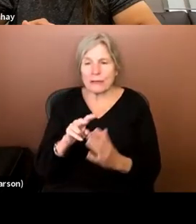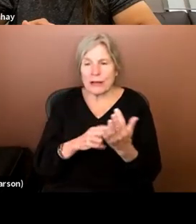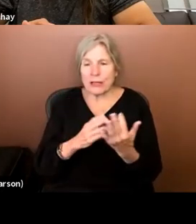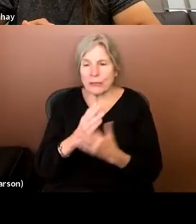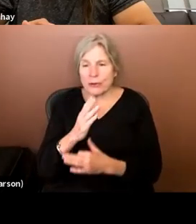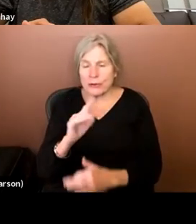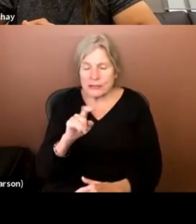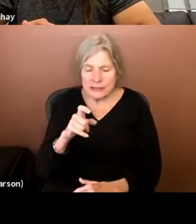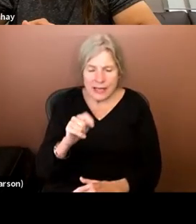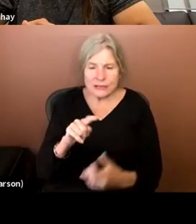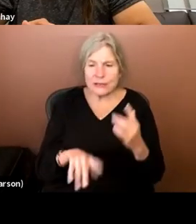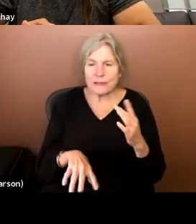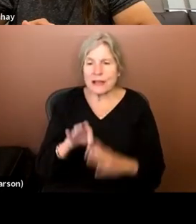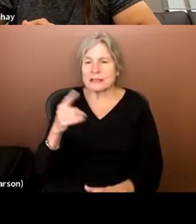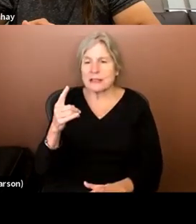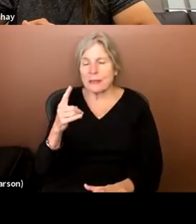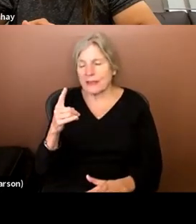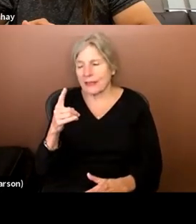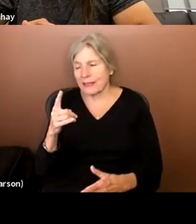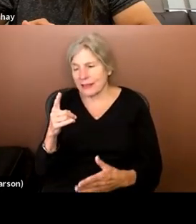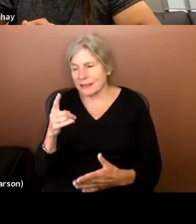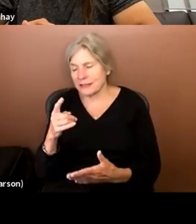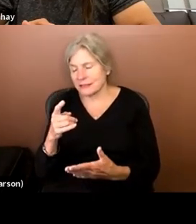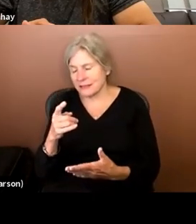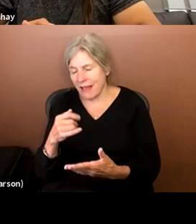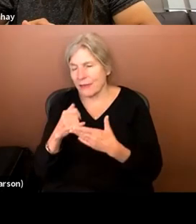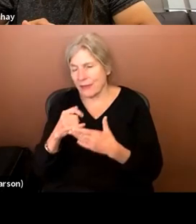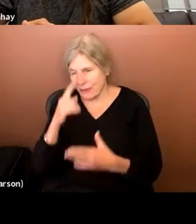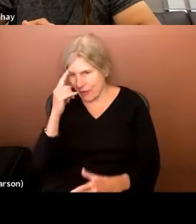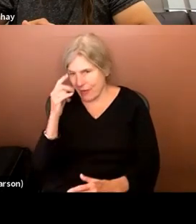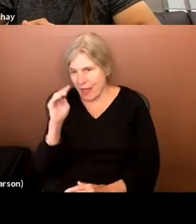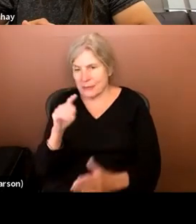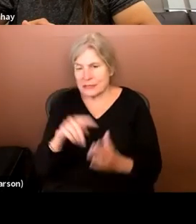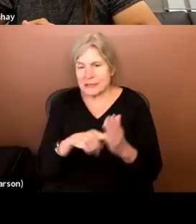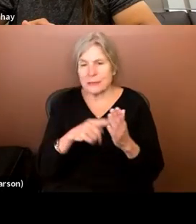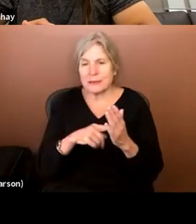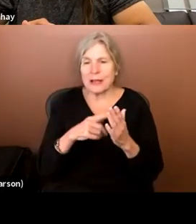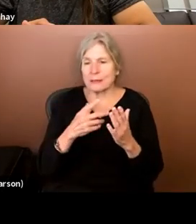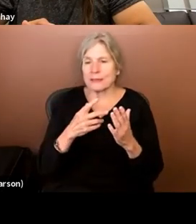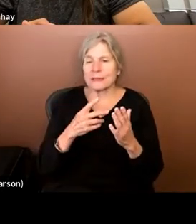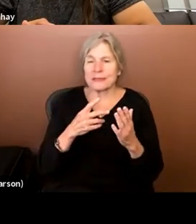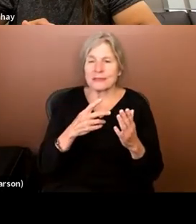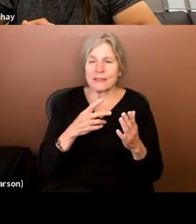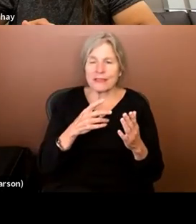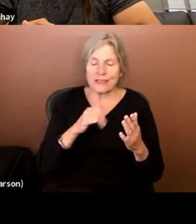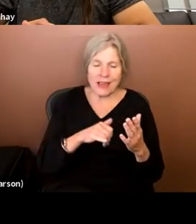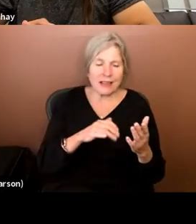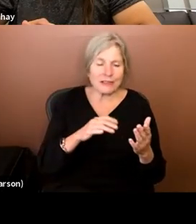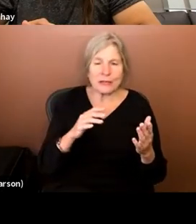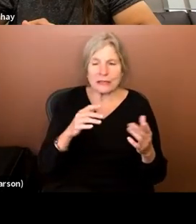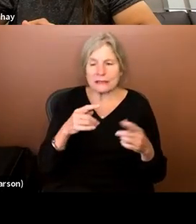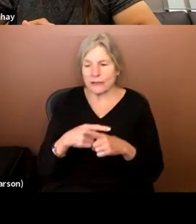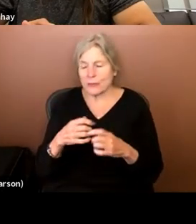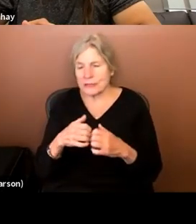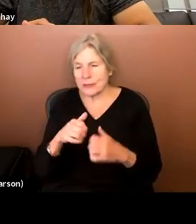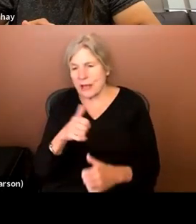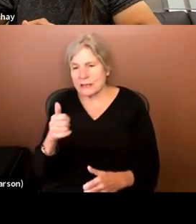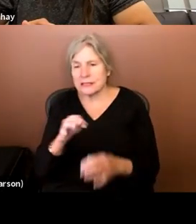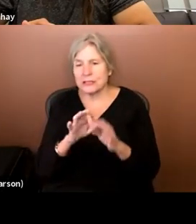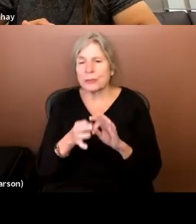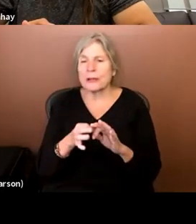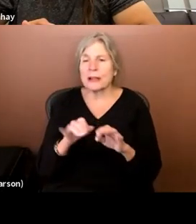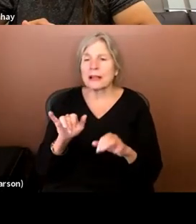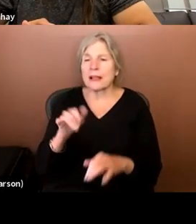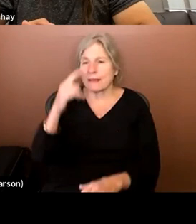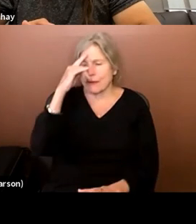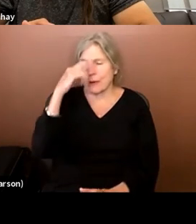texts to find something that's useful for them. And sometimes that bumps up against someone else's interpretation. So like, for